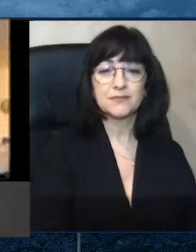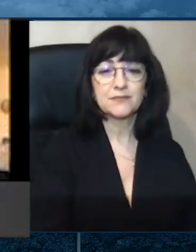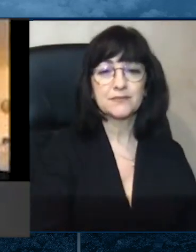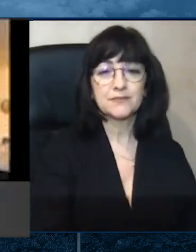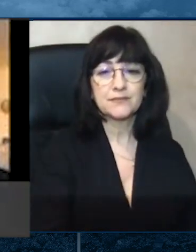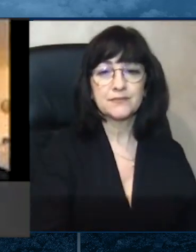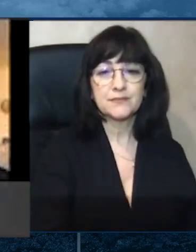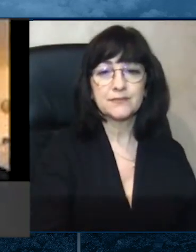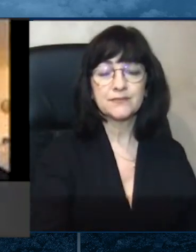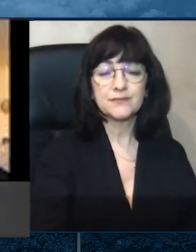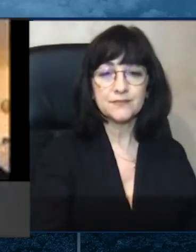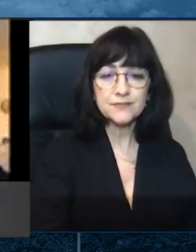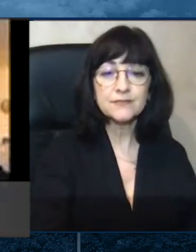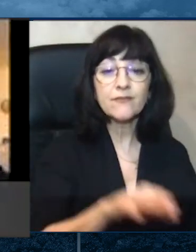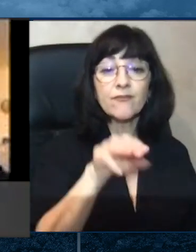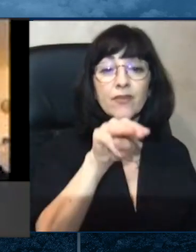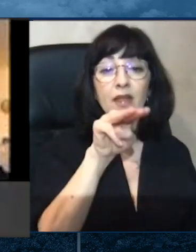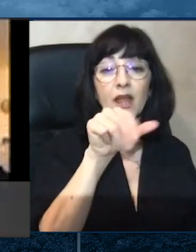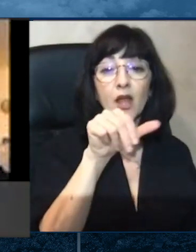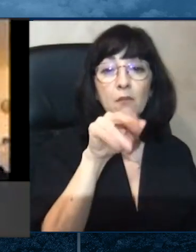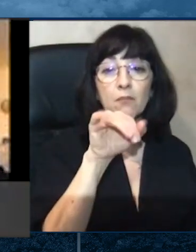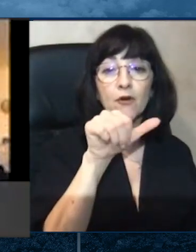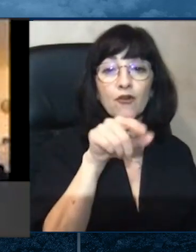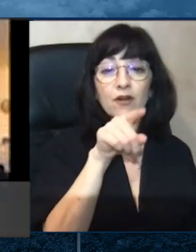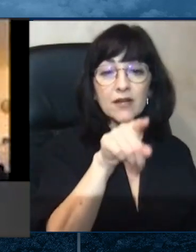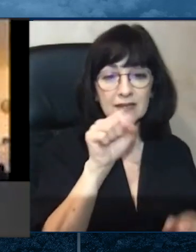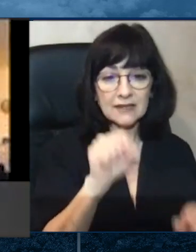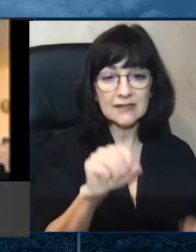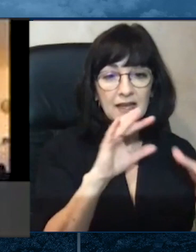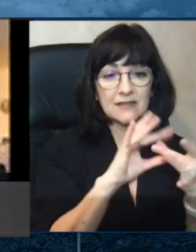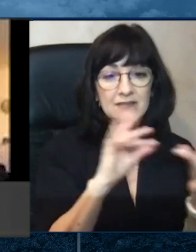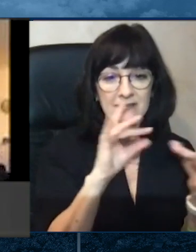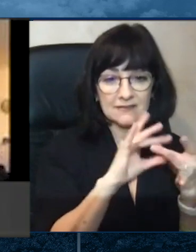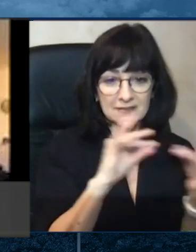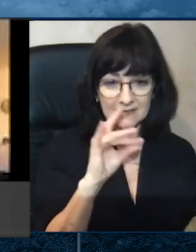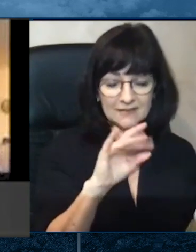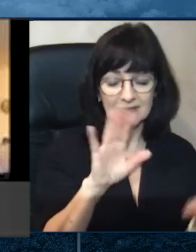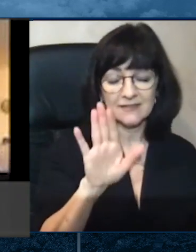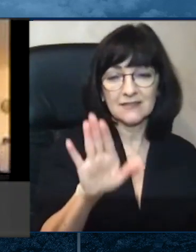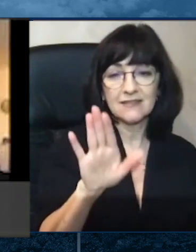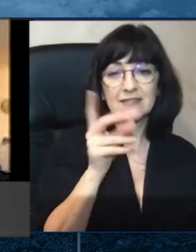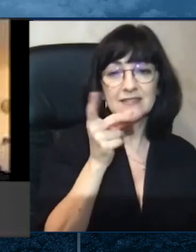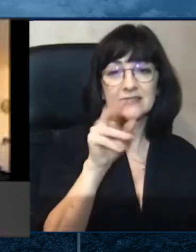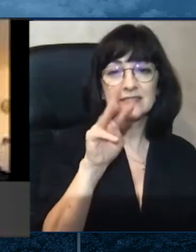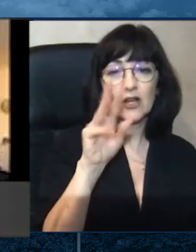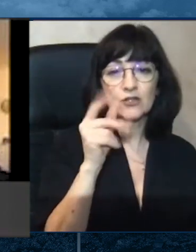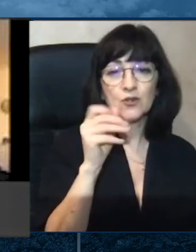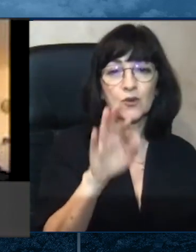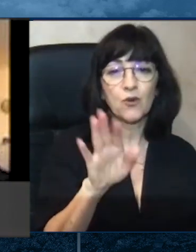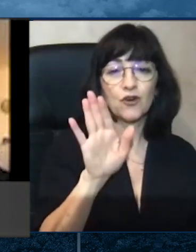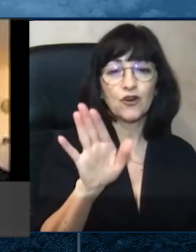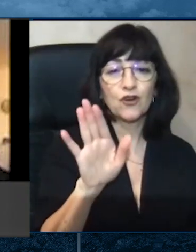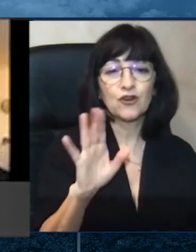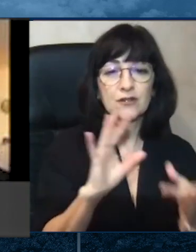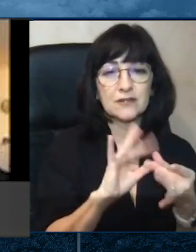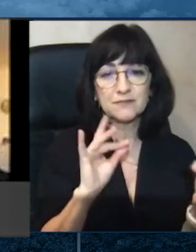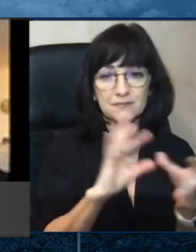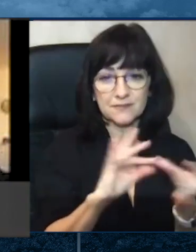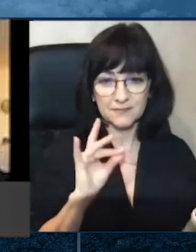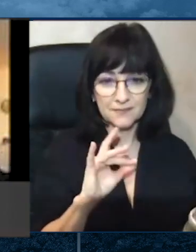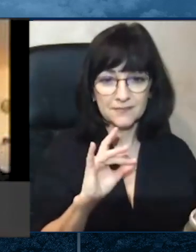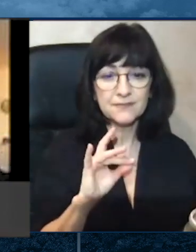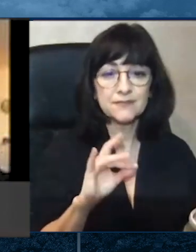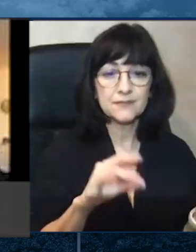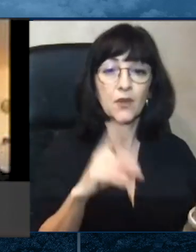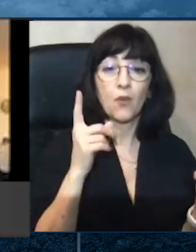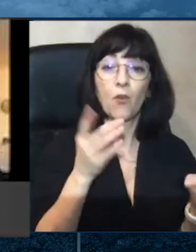translating Dr. Walker's words, please? I will try to do the best I can. One of the suggestions